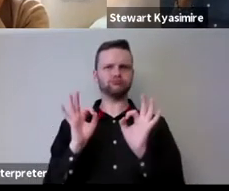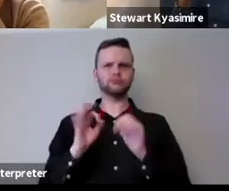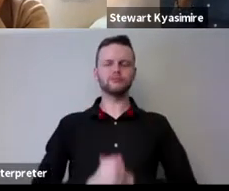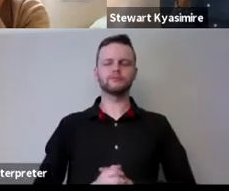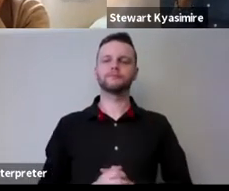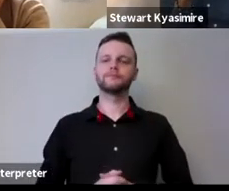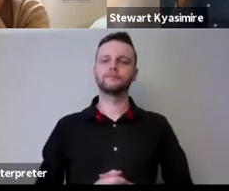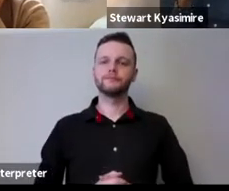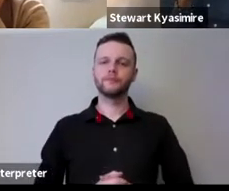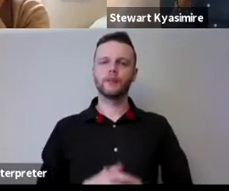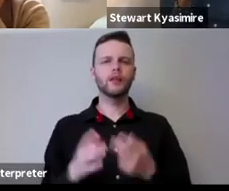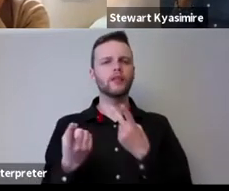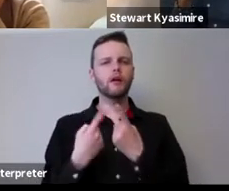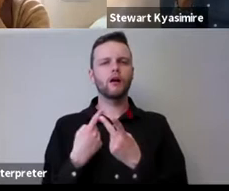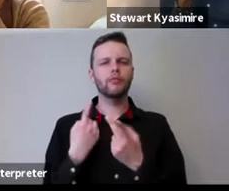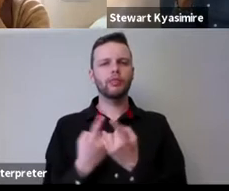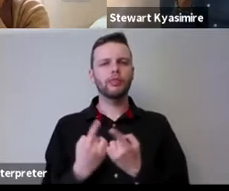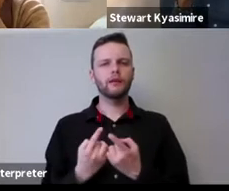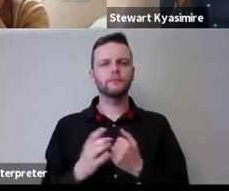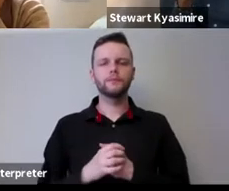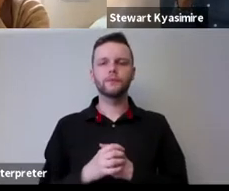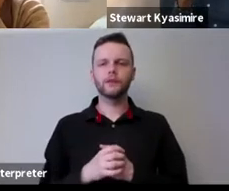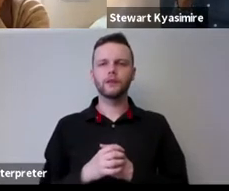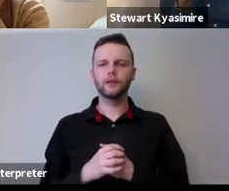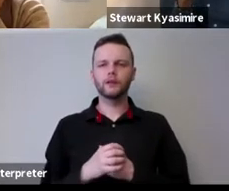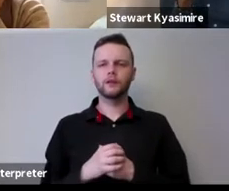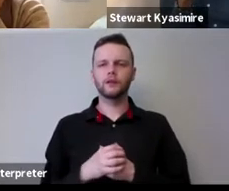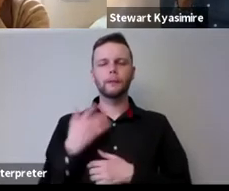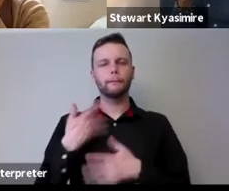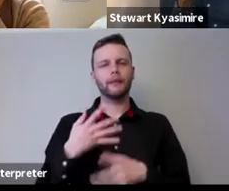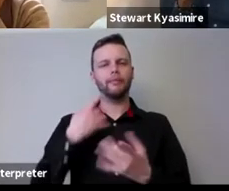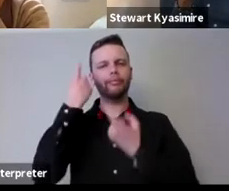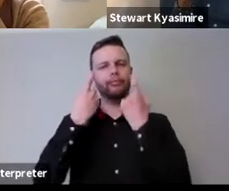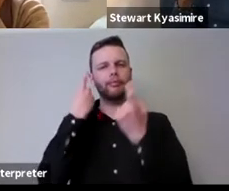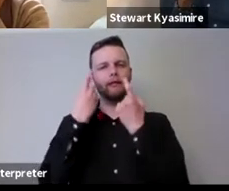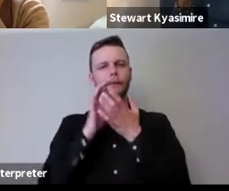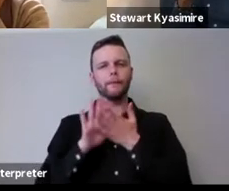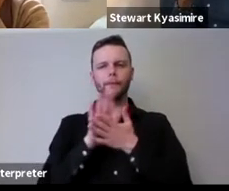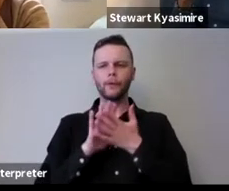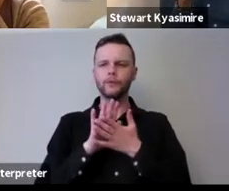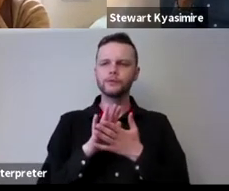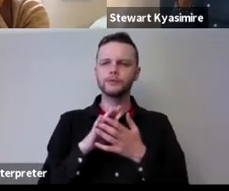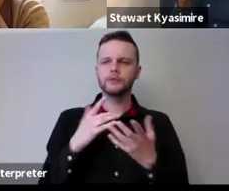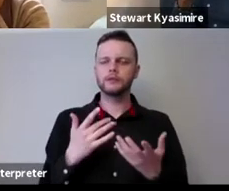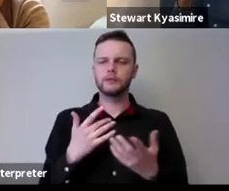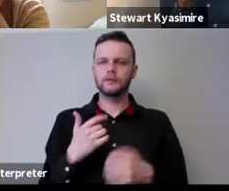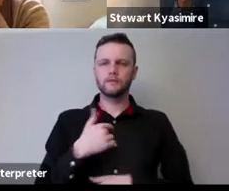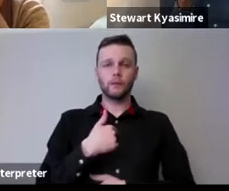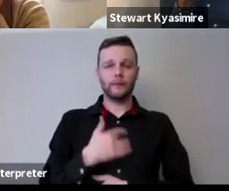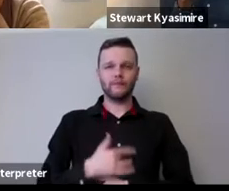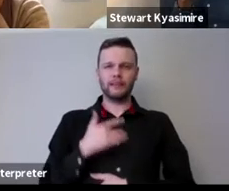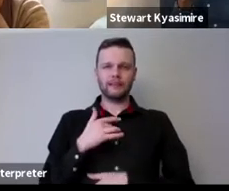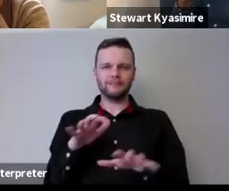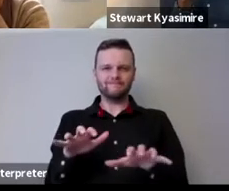and then the other thing that my own i've been thinking a lot there's something about for me this tension